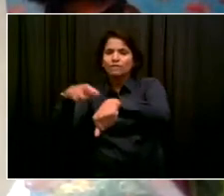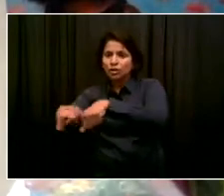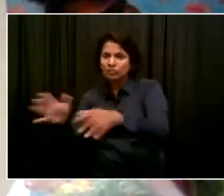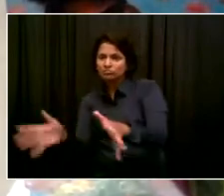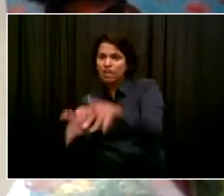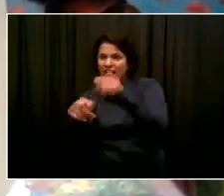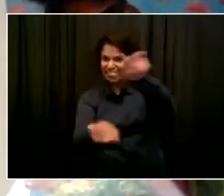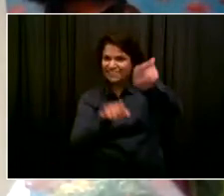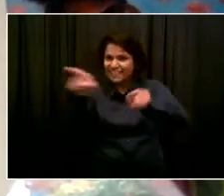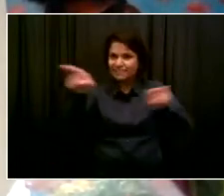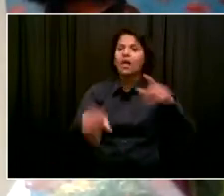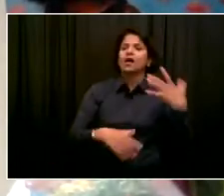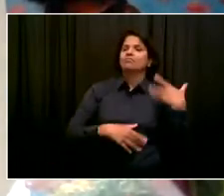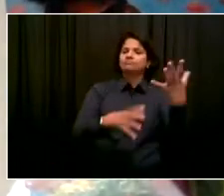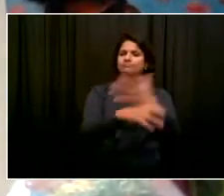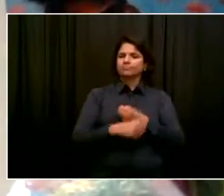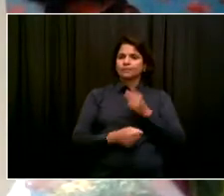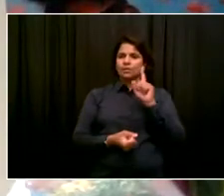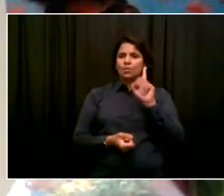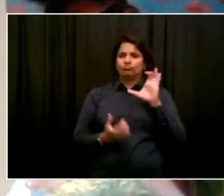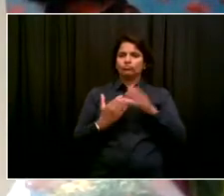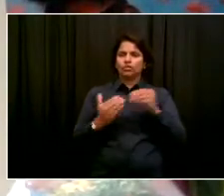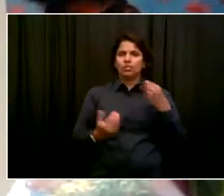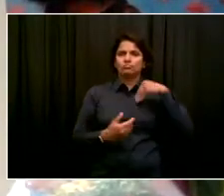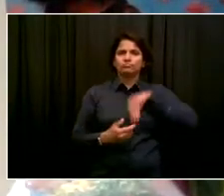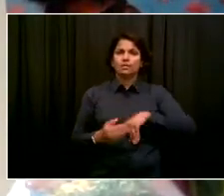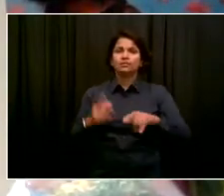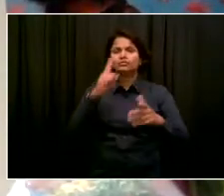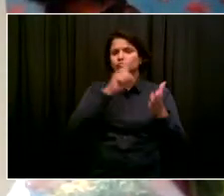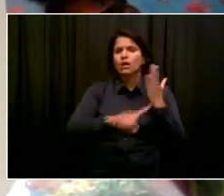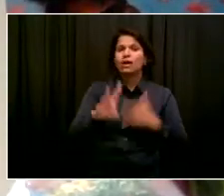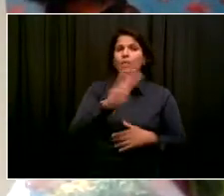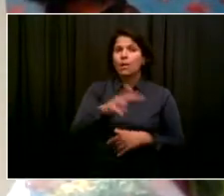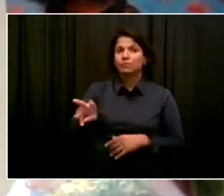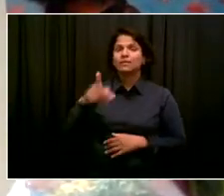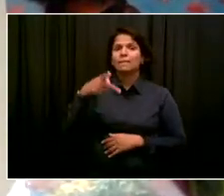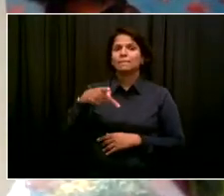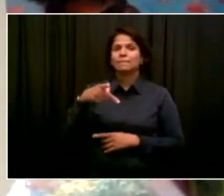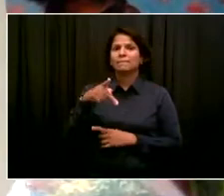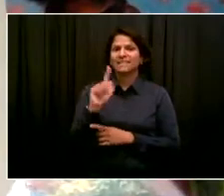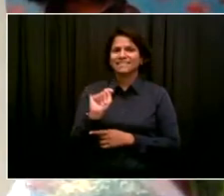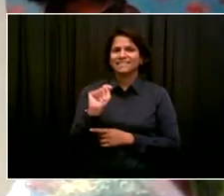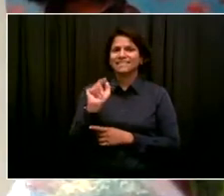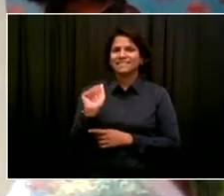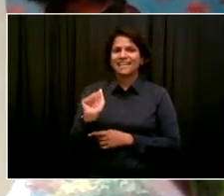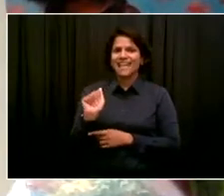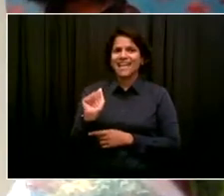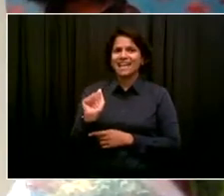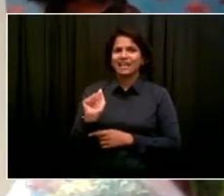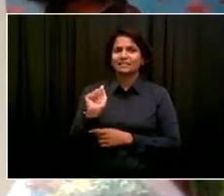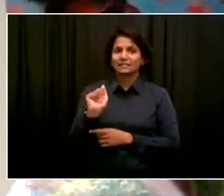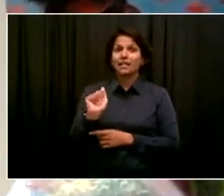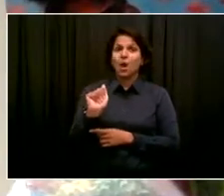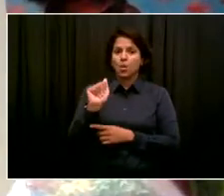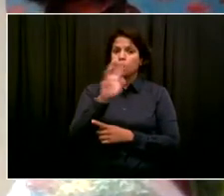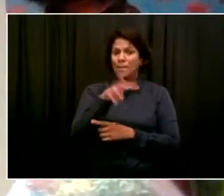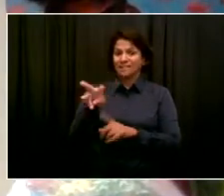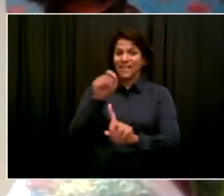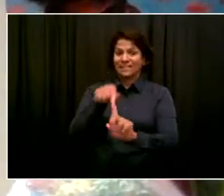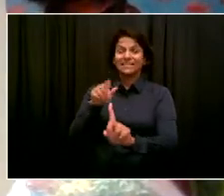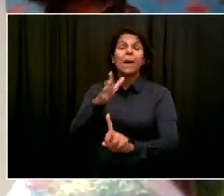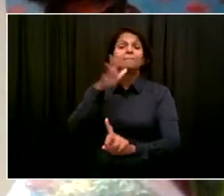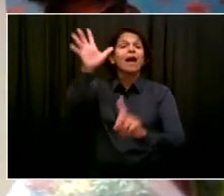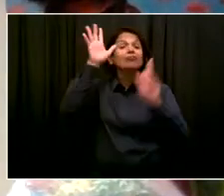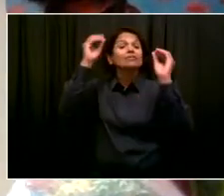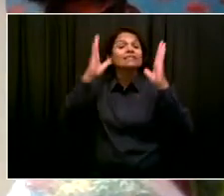referral partner. Additionally, PTAs putting on return-to-school events this fall can partner with the Department of Health to host a